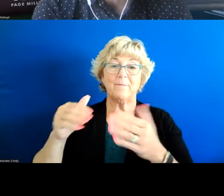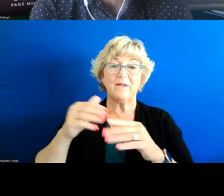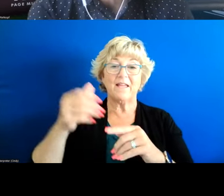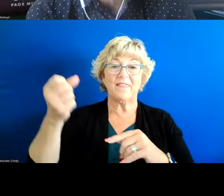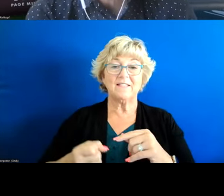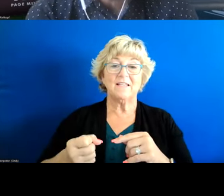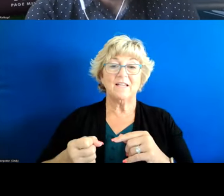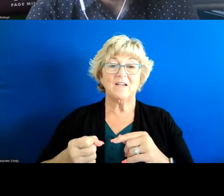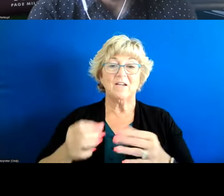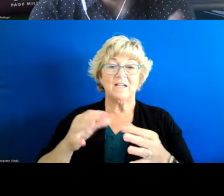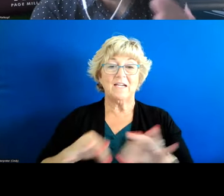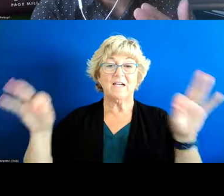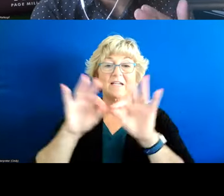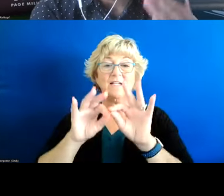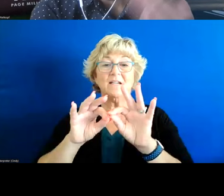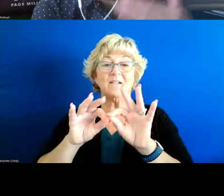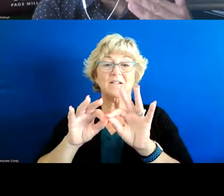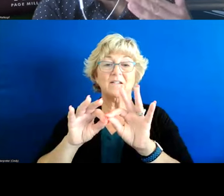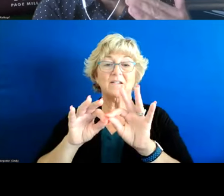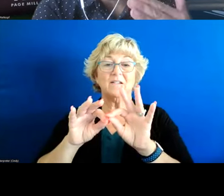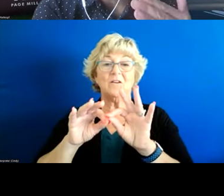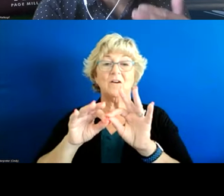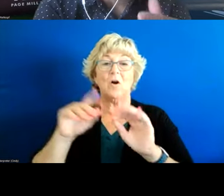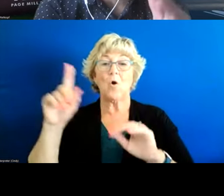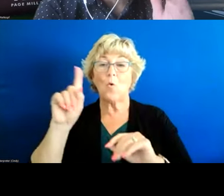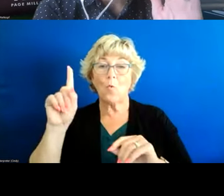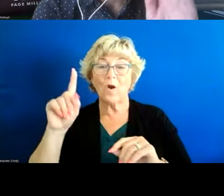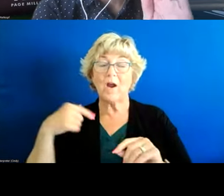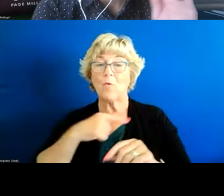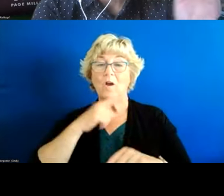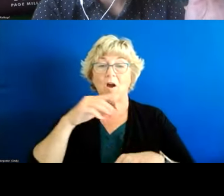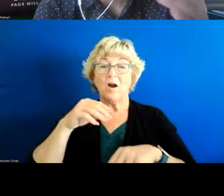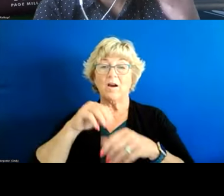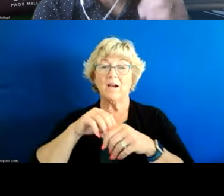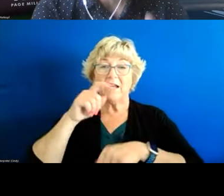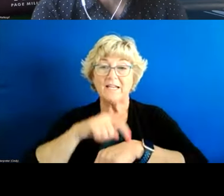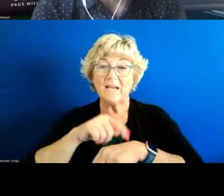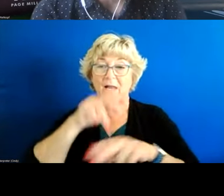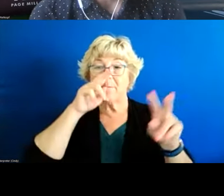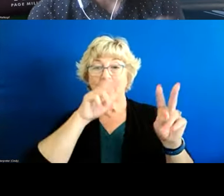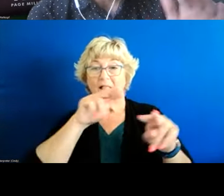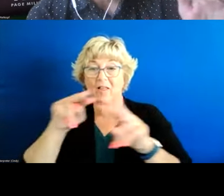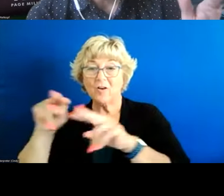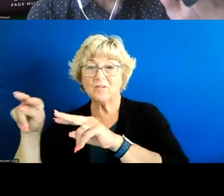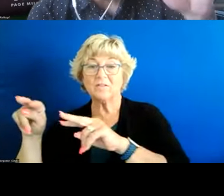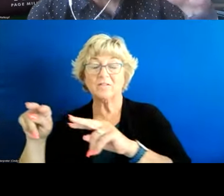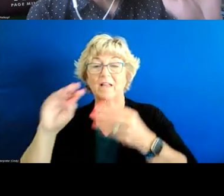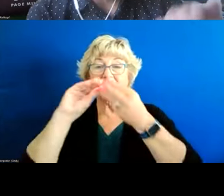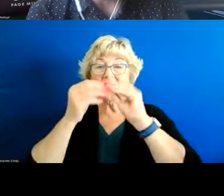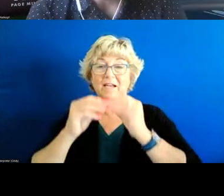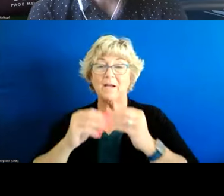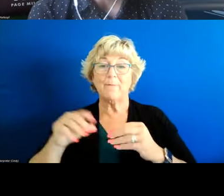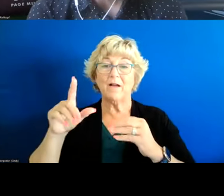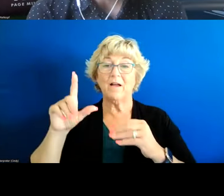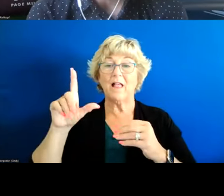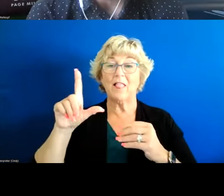message about um you know looking at where we are in time and and kind of looking at these trajectories and so louisiana